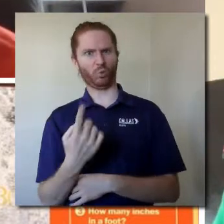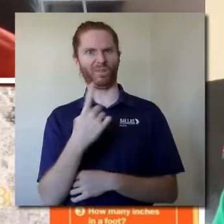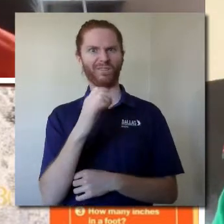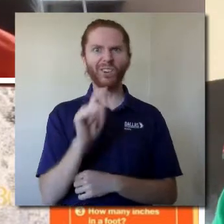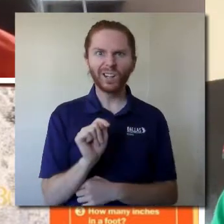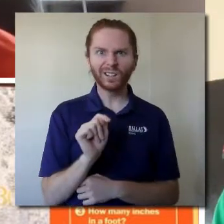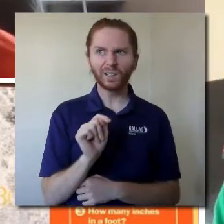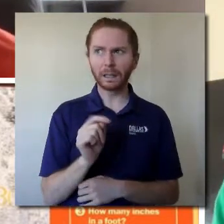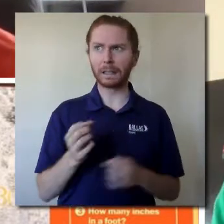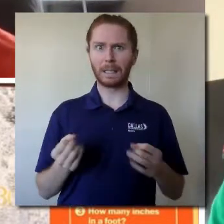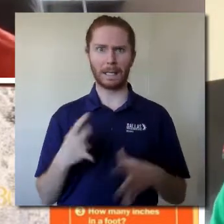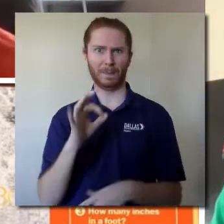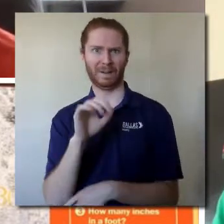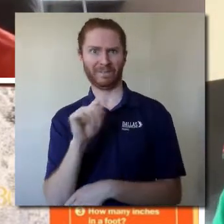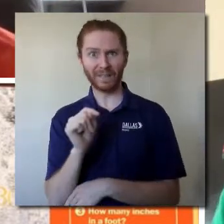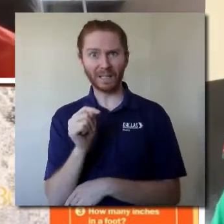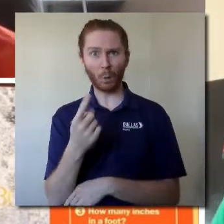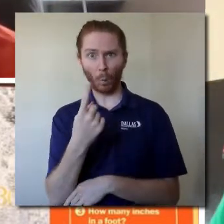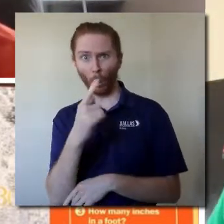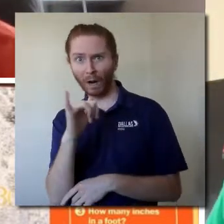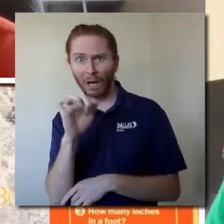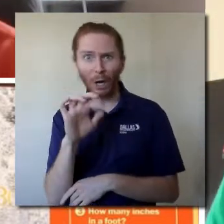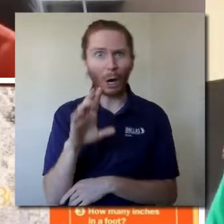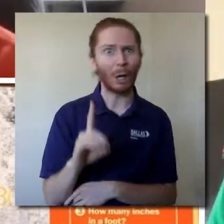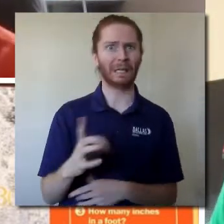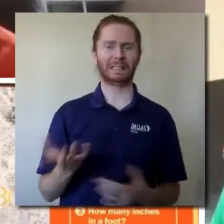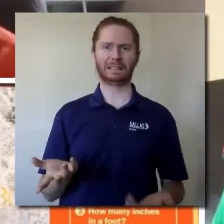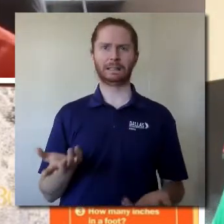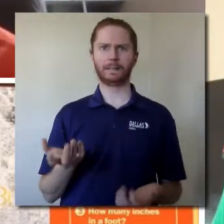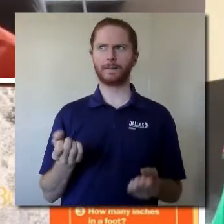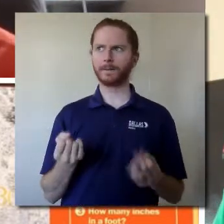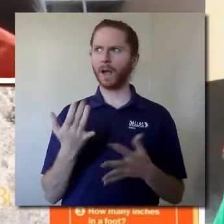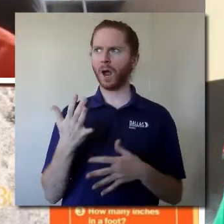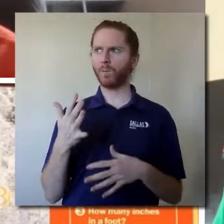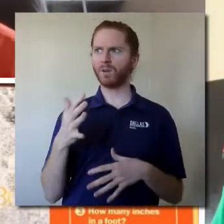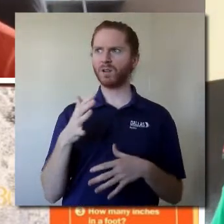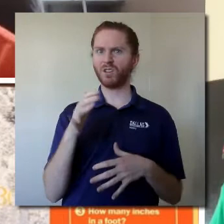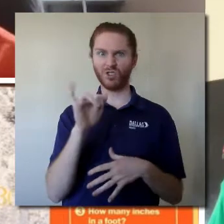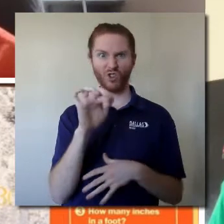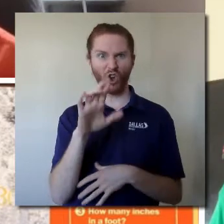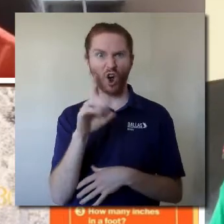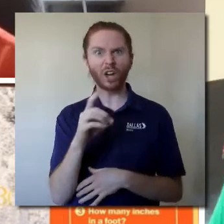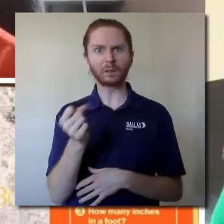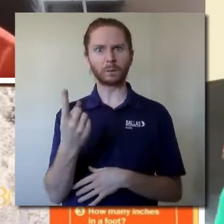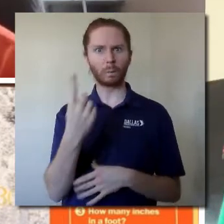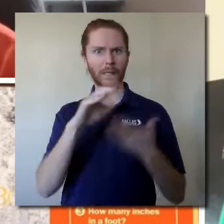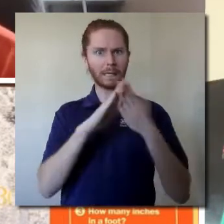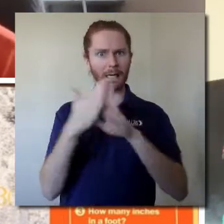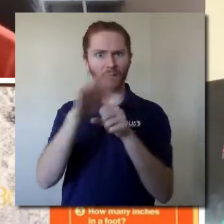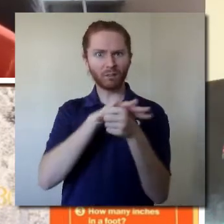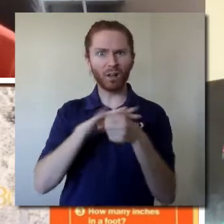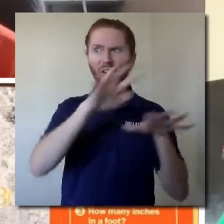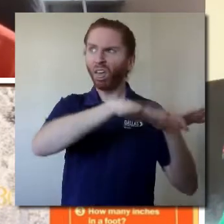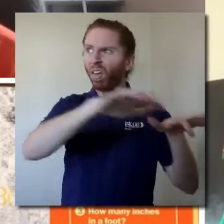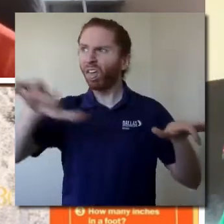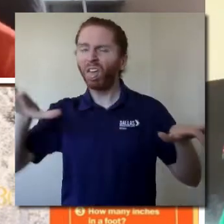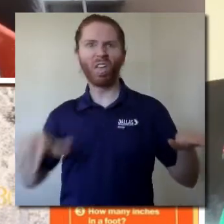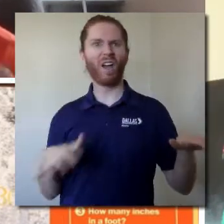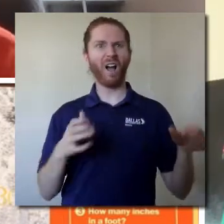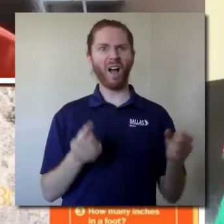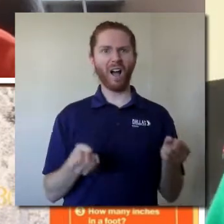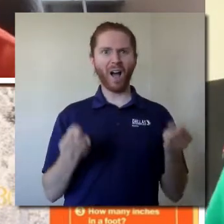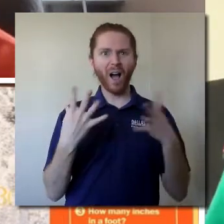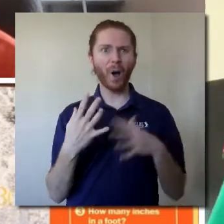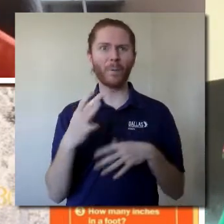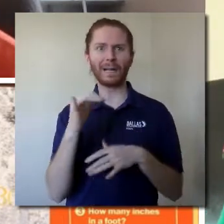many feet in a yard? How many yards in a neighborhood? How many inches in a pint? How many feet